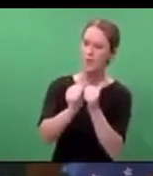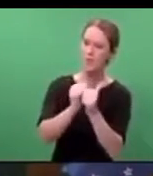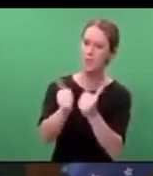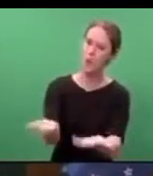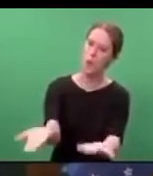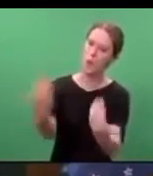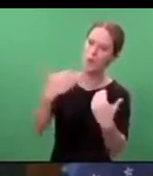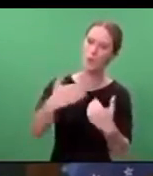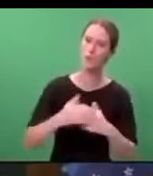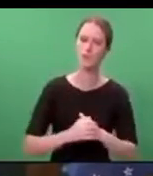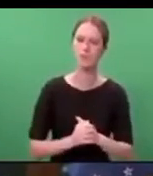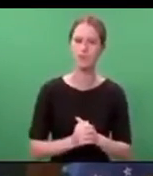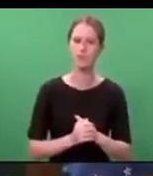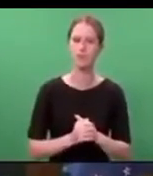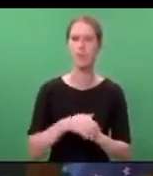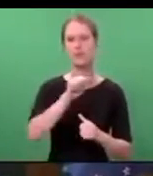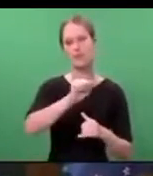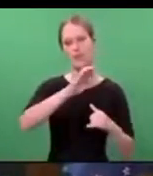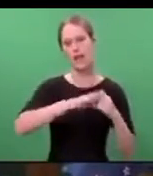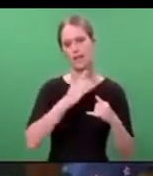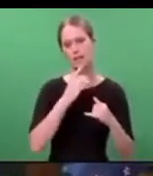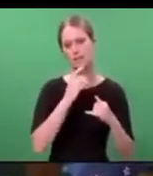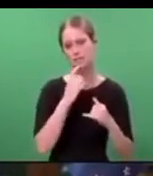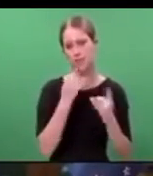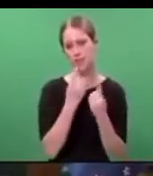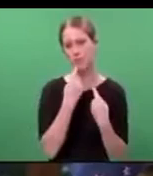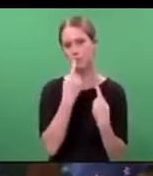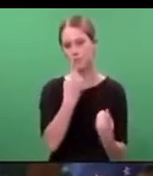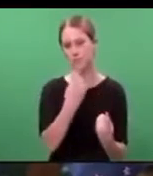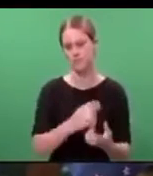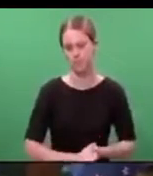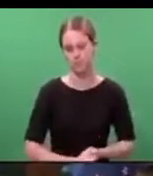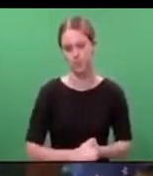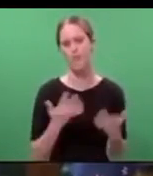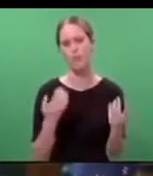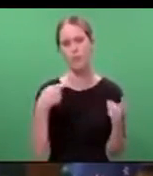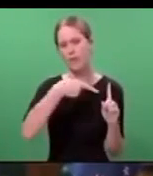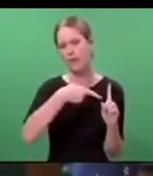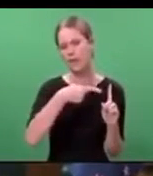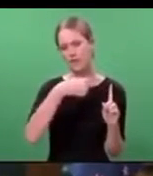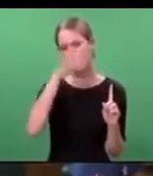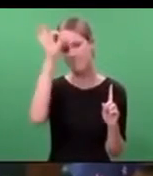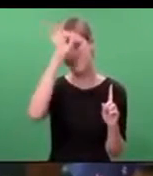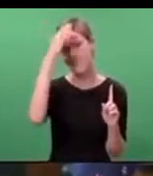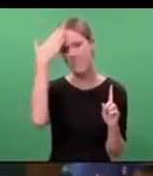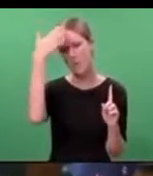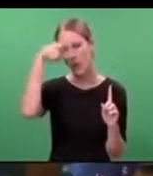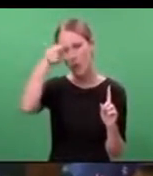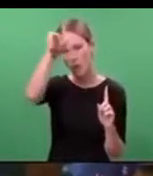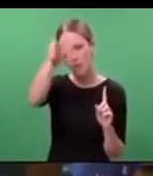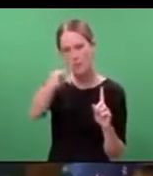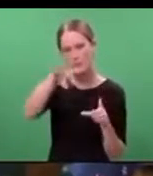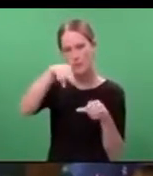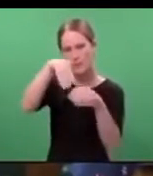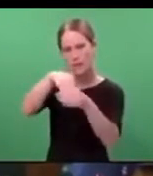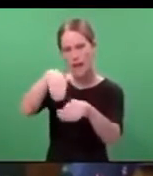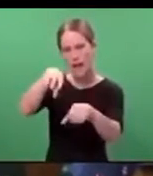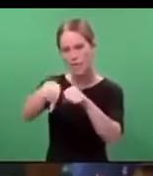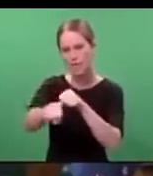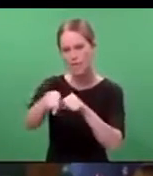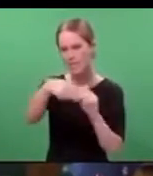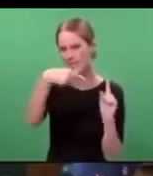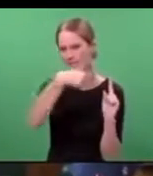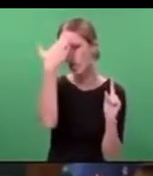Welcome. His final words. Of course, he had no idea of the hate that sat behind that door